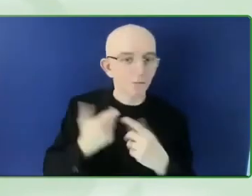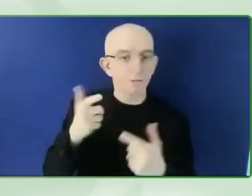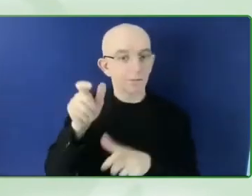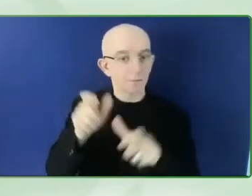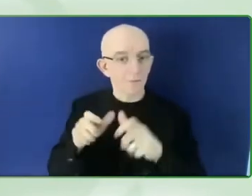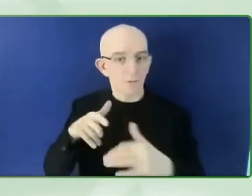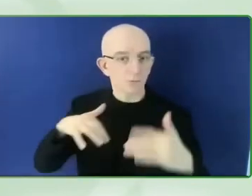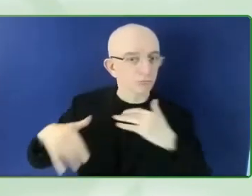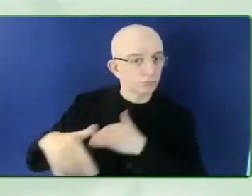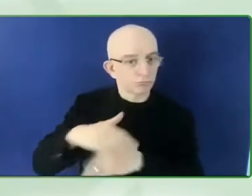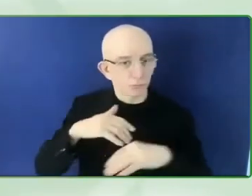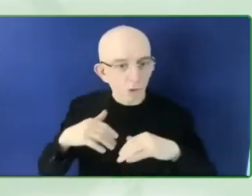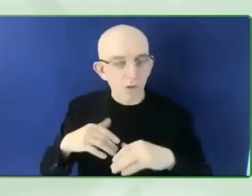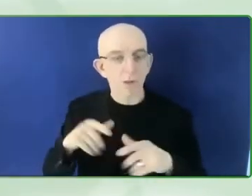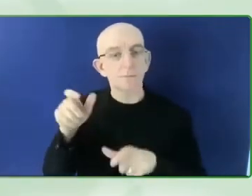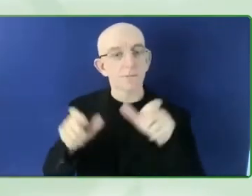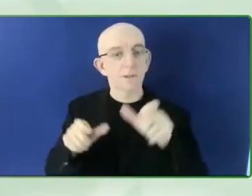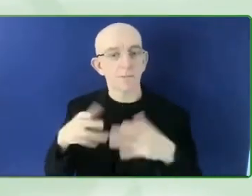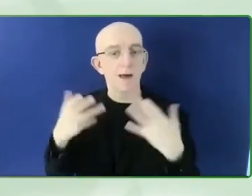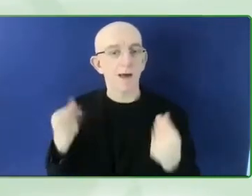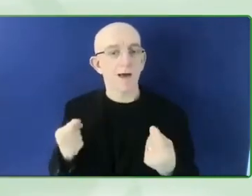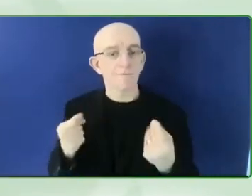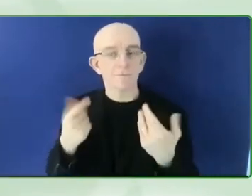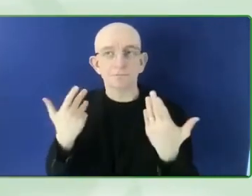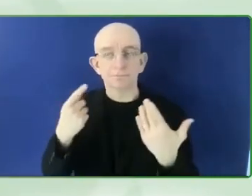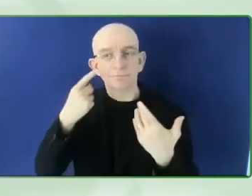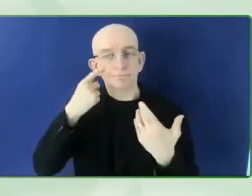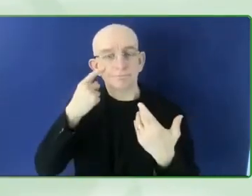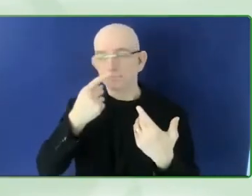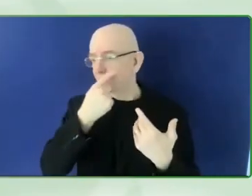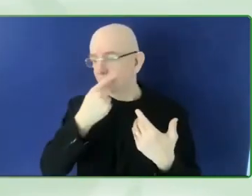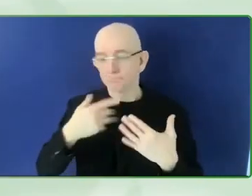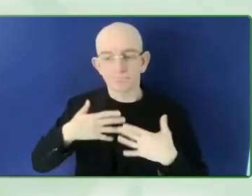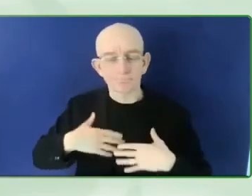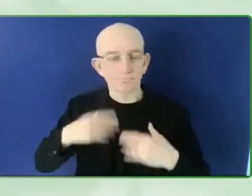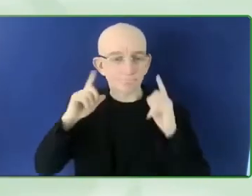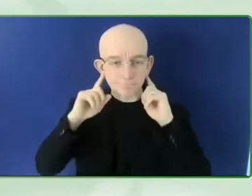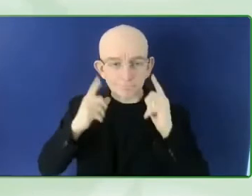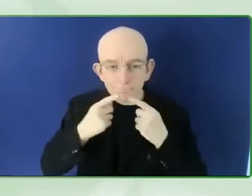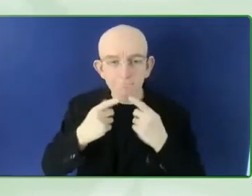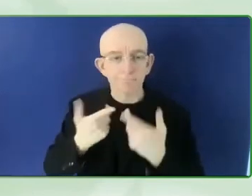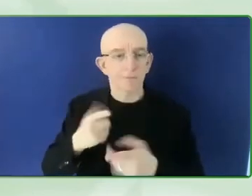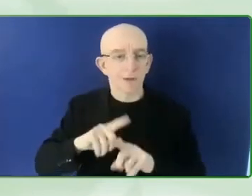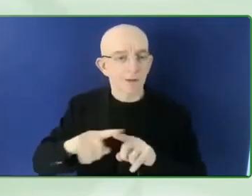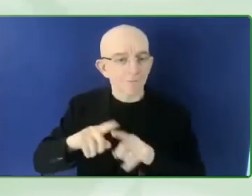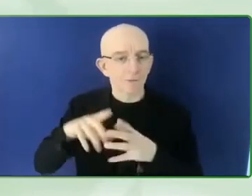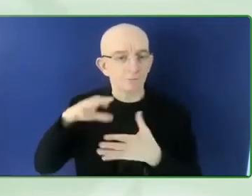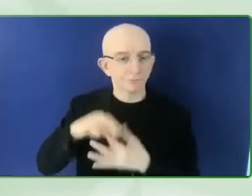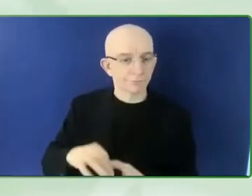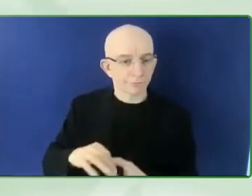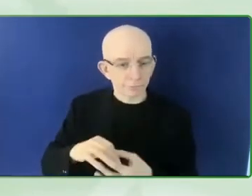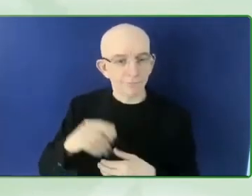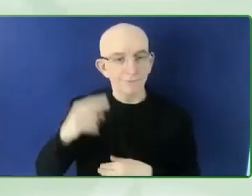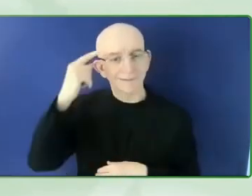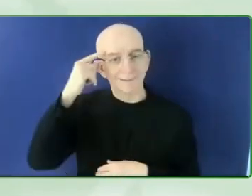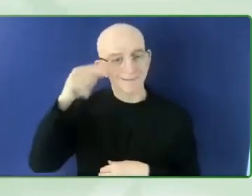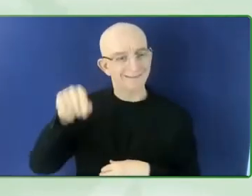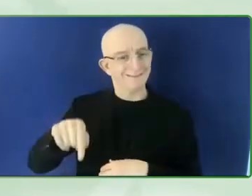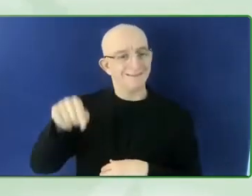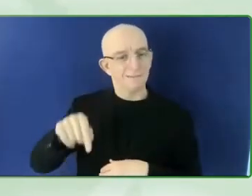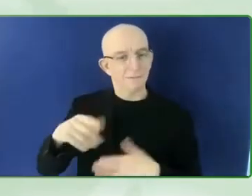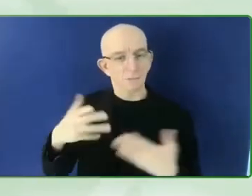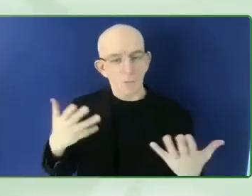the point is, you know, inclusive design of cities, a response to climate change and access to AT,